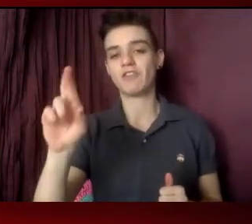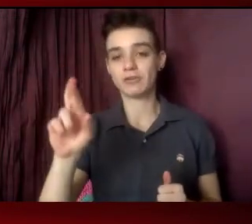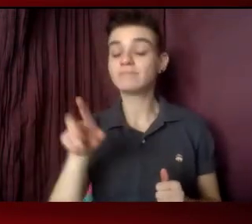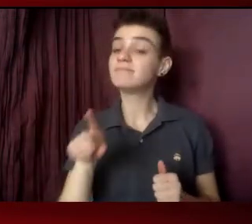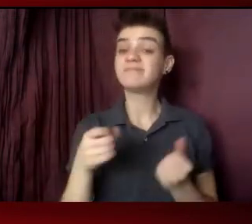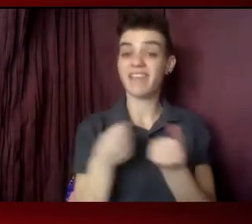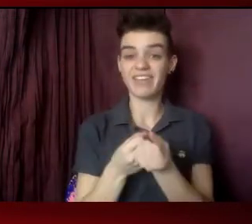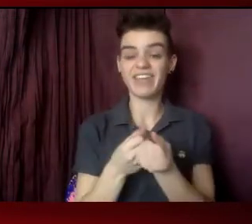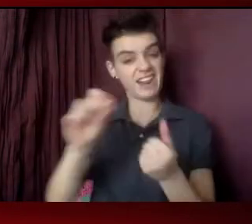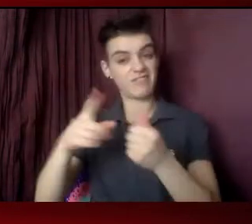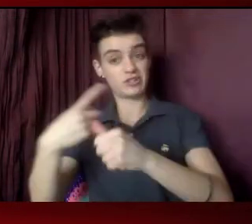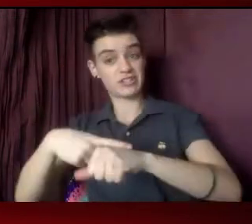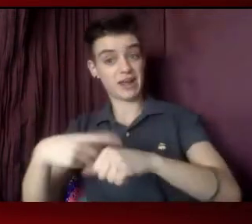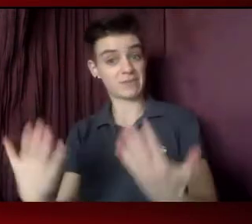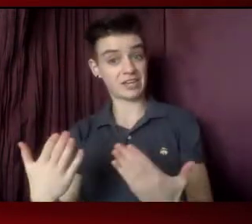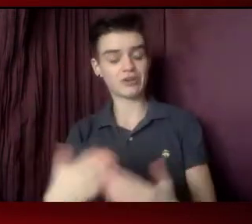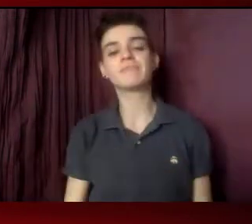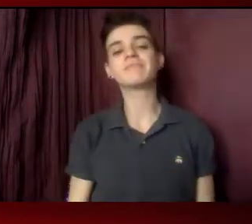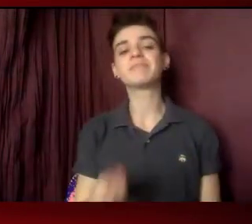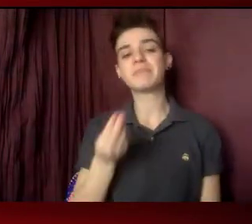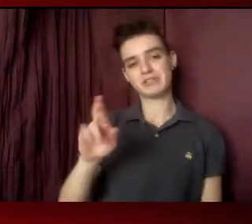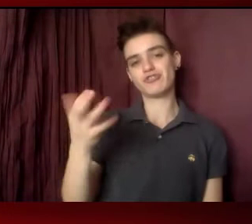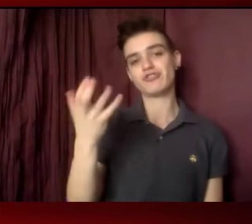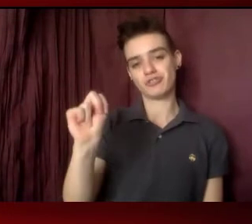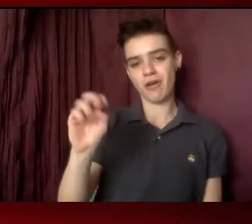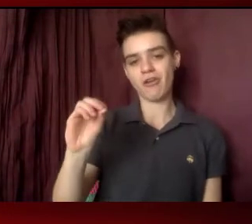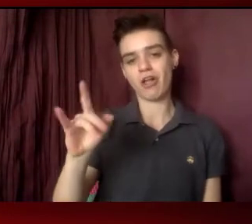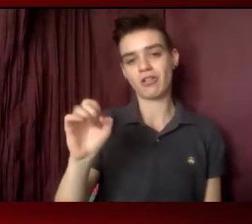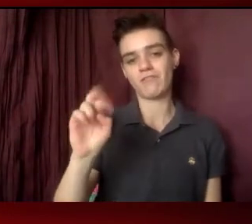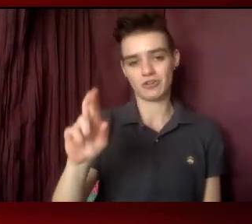-timer to AIDS Watch, Mr. John Oliver.